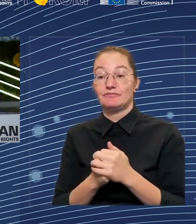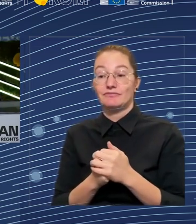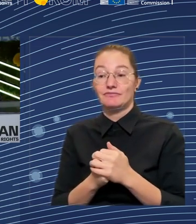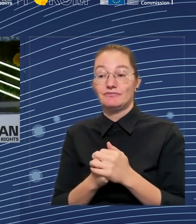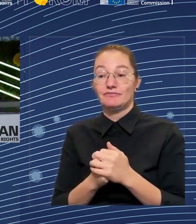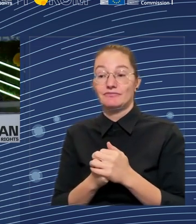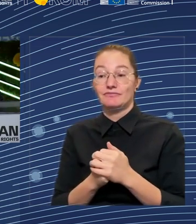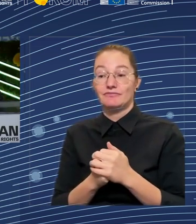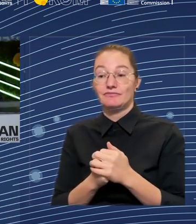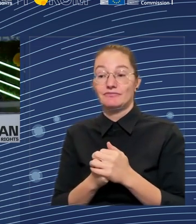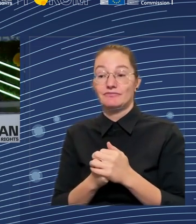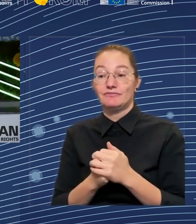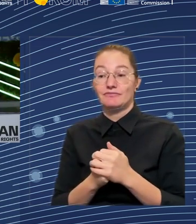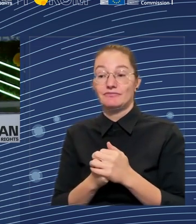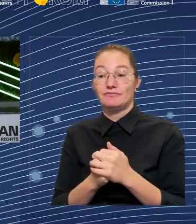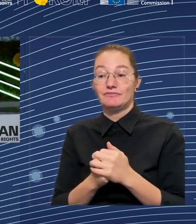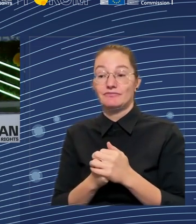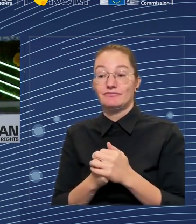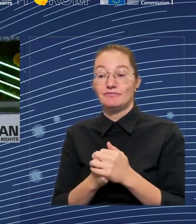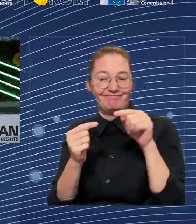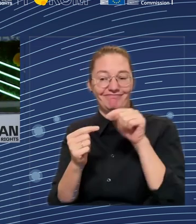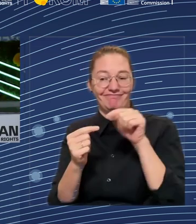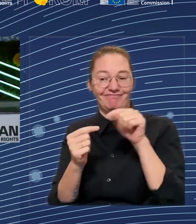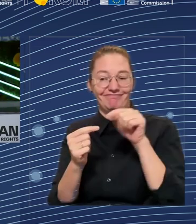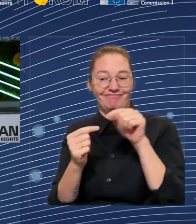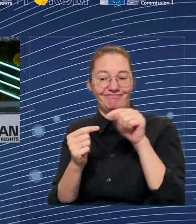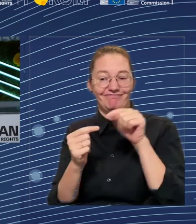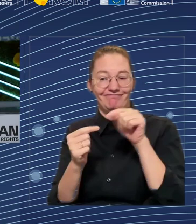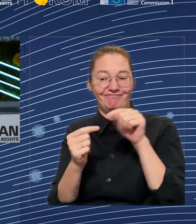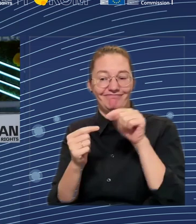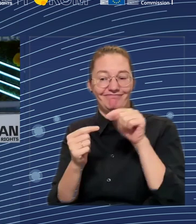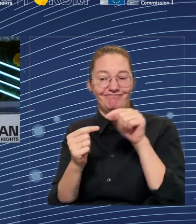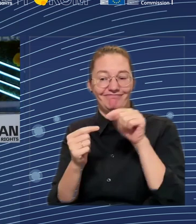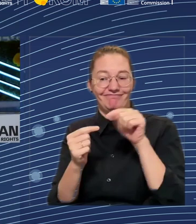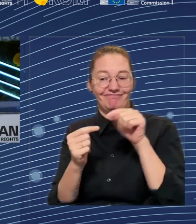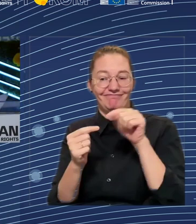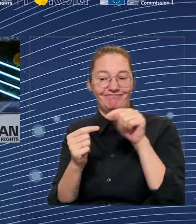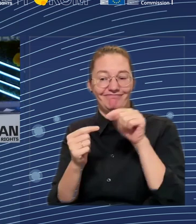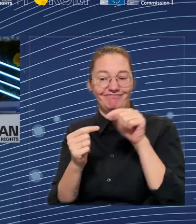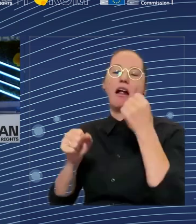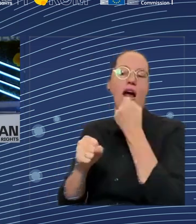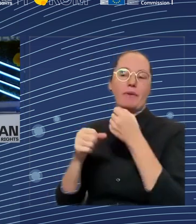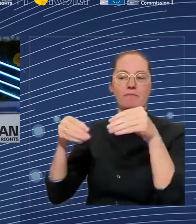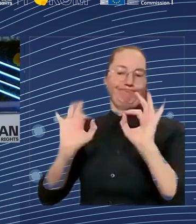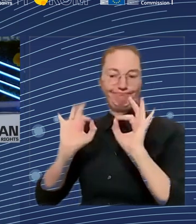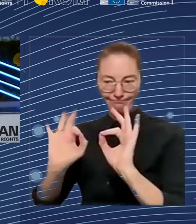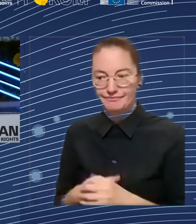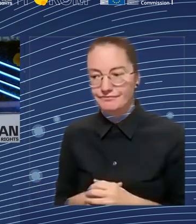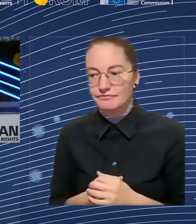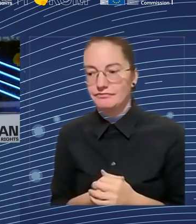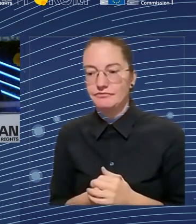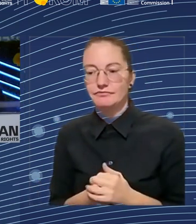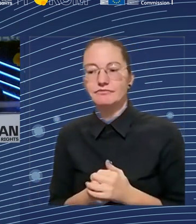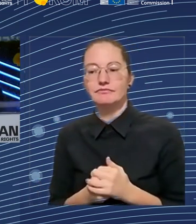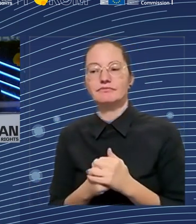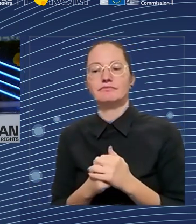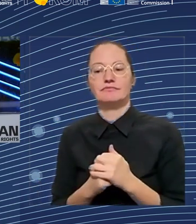much better results. So this targeted approach is important. And similarly, I also wanted to mention that,